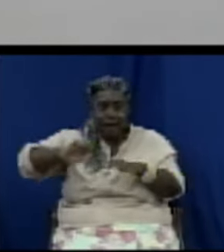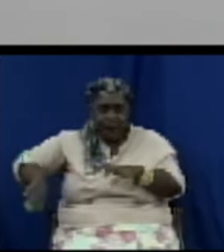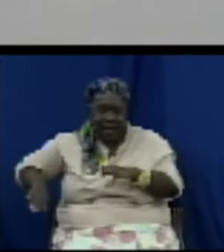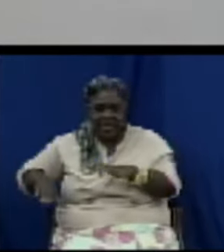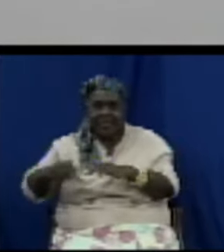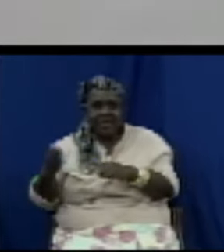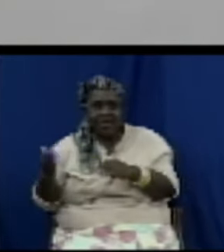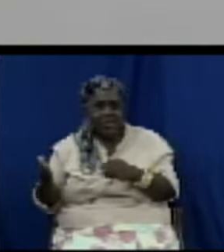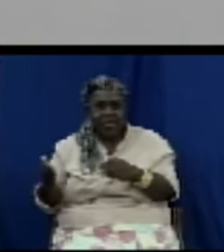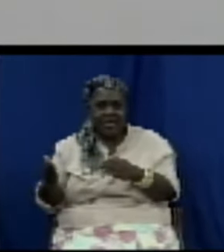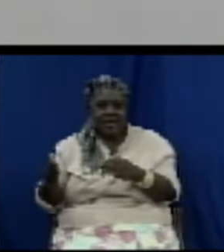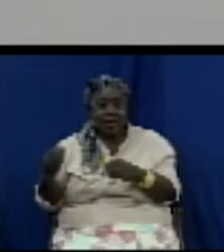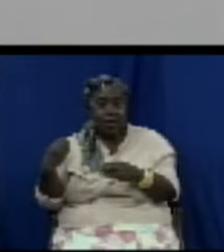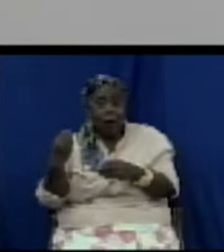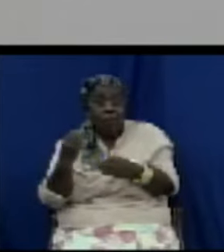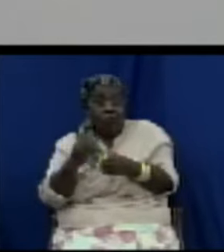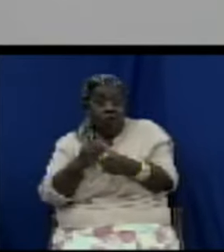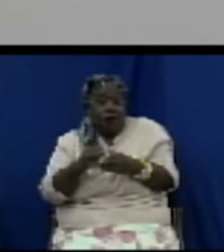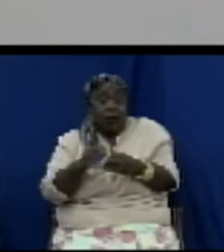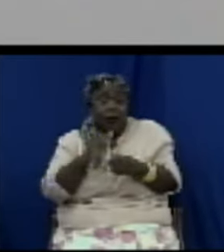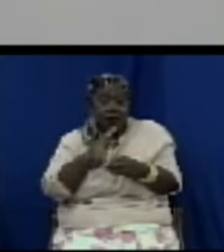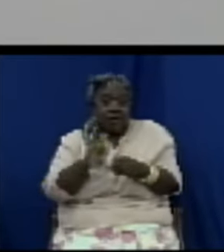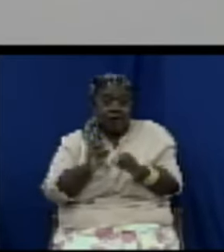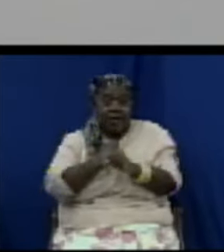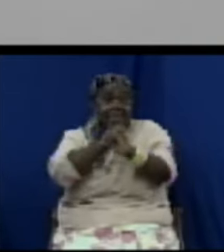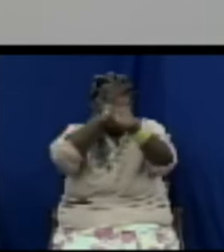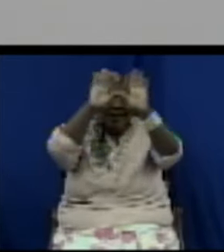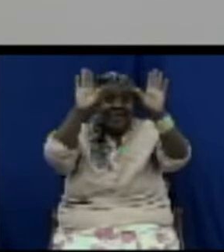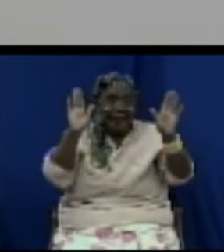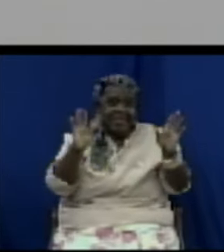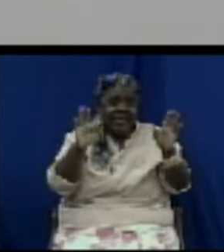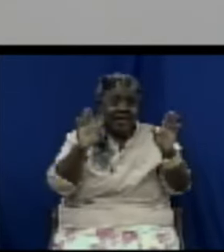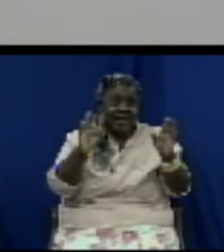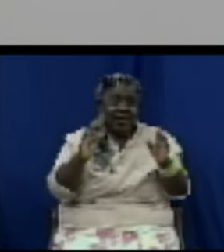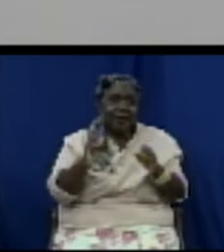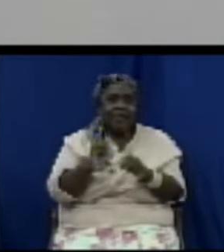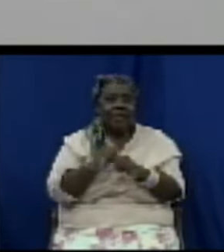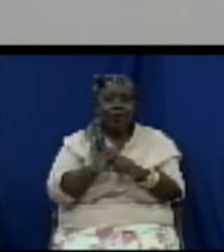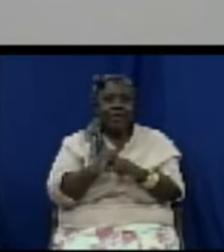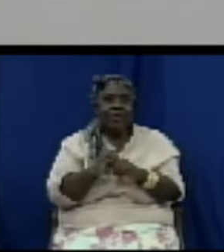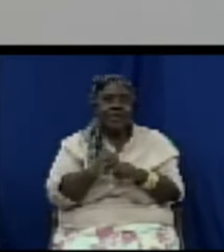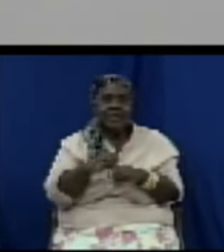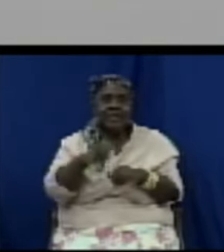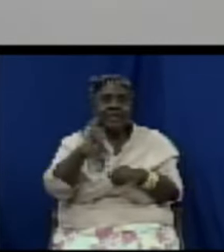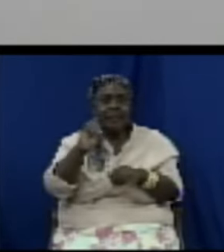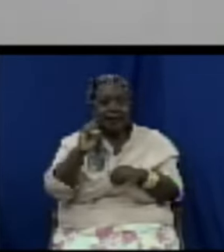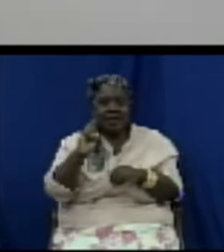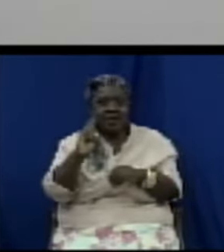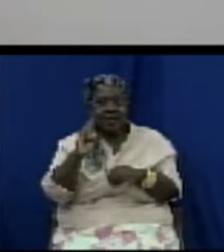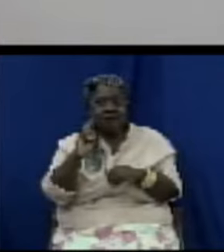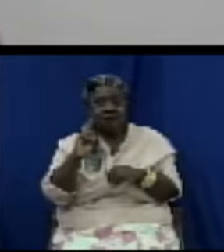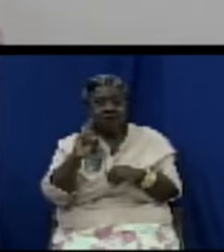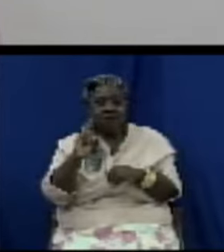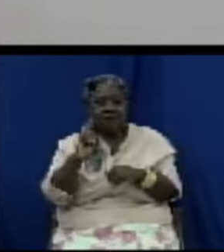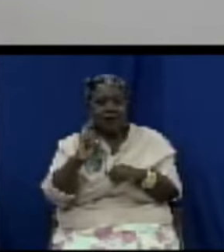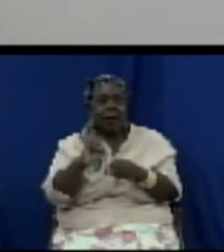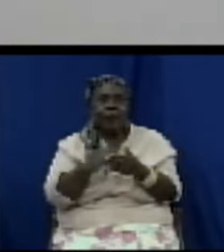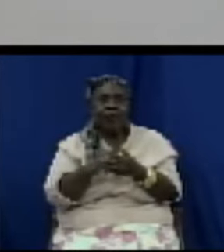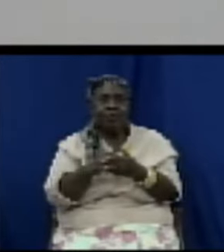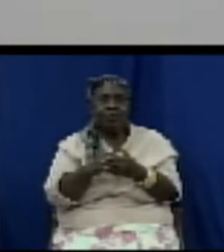to be clear when we're talking about eco-conscious economic activities that someone cannot